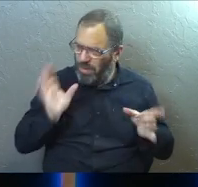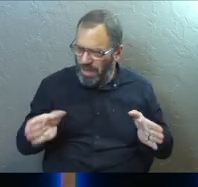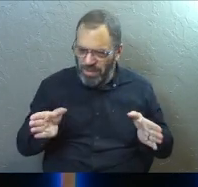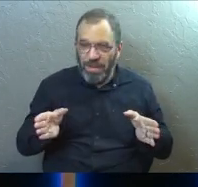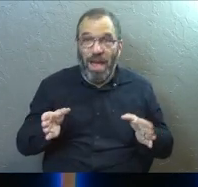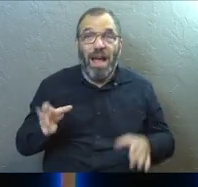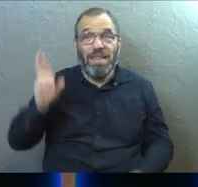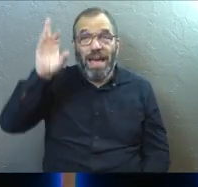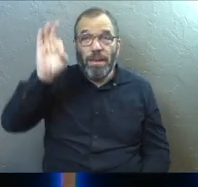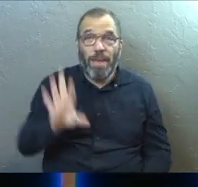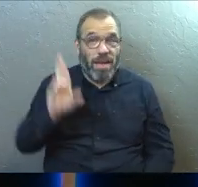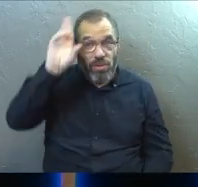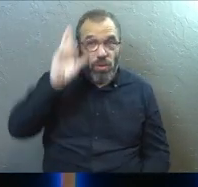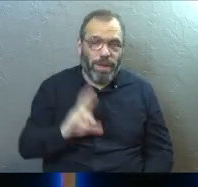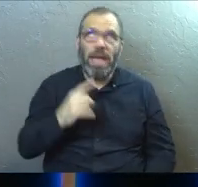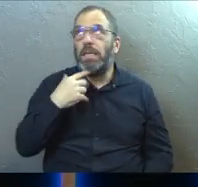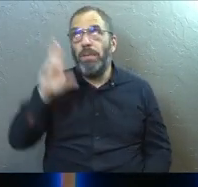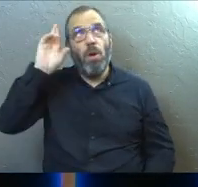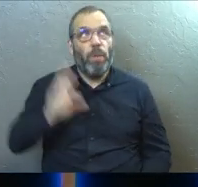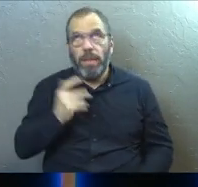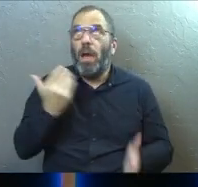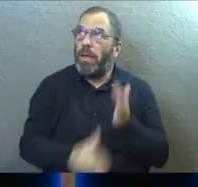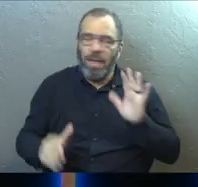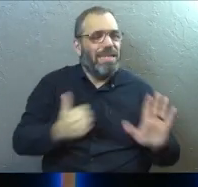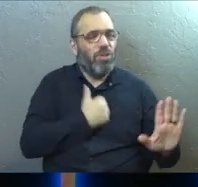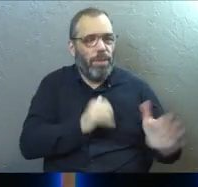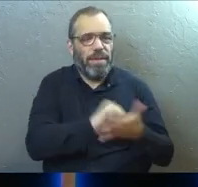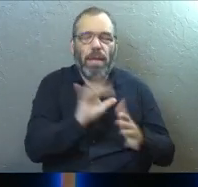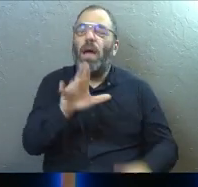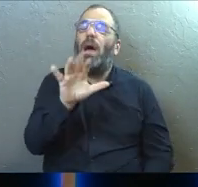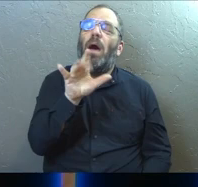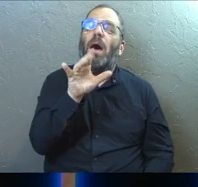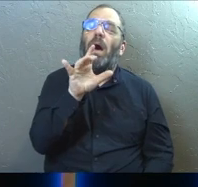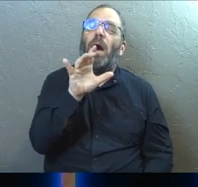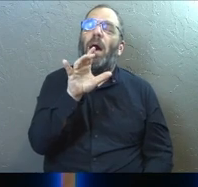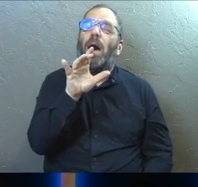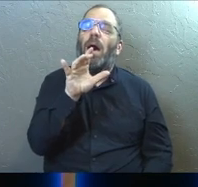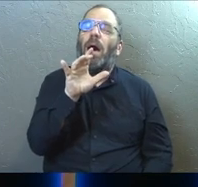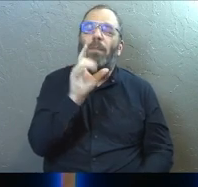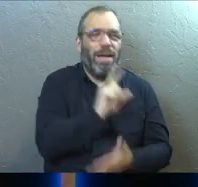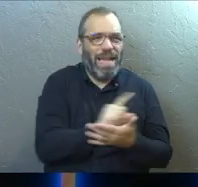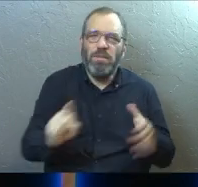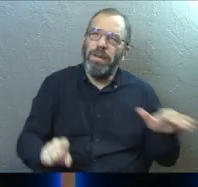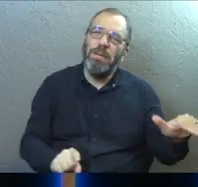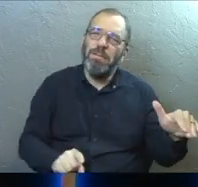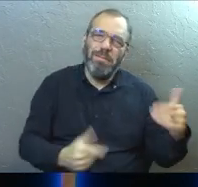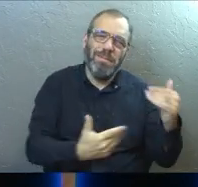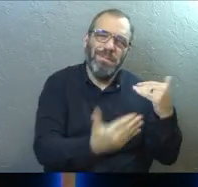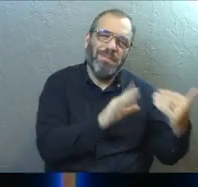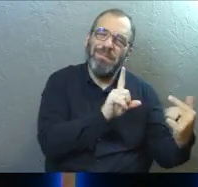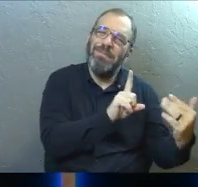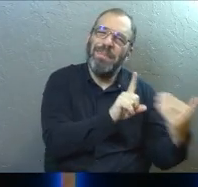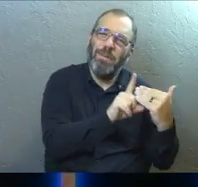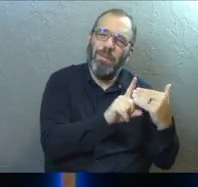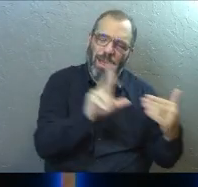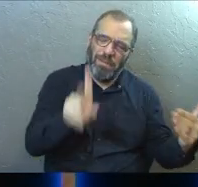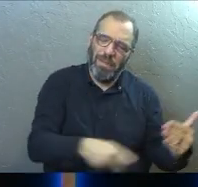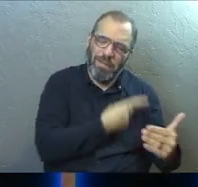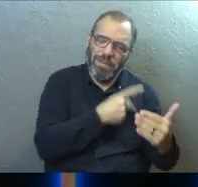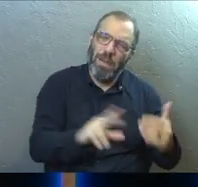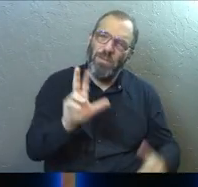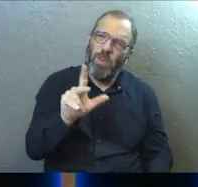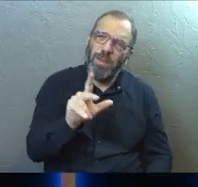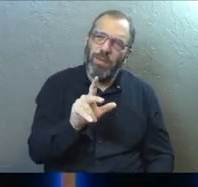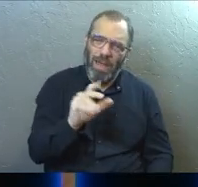Because like Ricky said last week, I keep referring to Ricky over and over again. Sorry about that. But last week, he reminded us that all throughout Psalm 23,